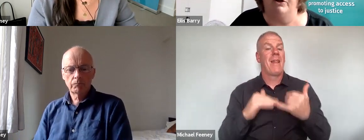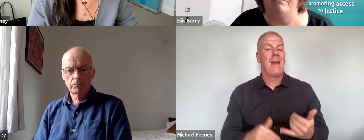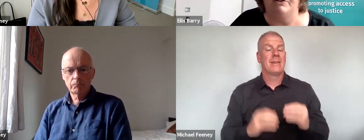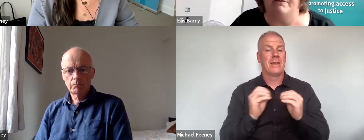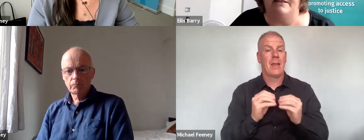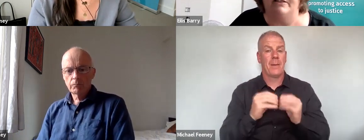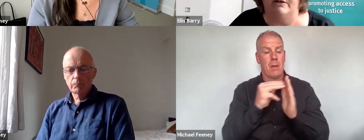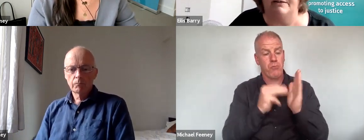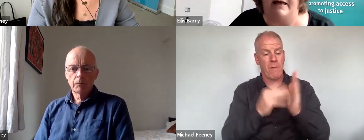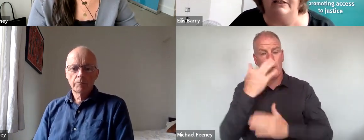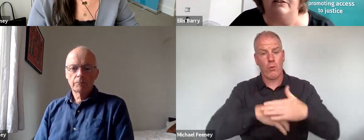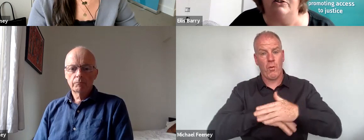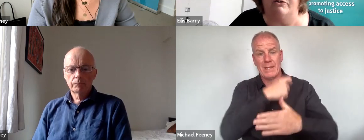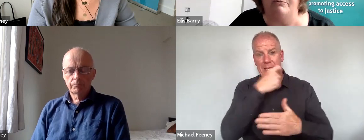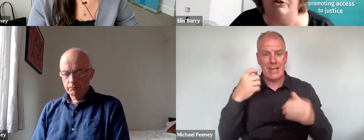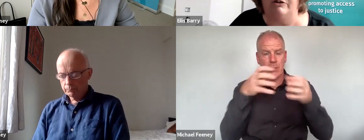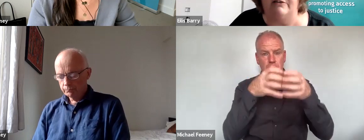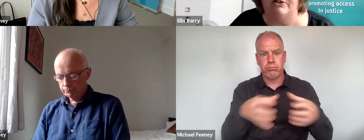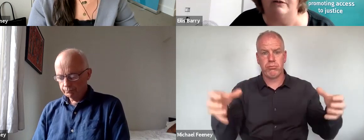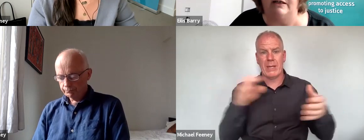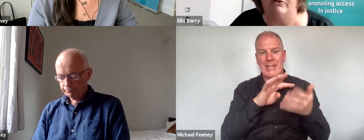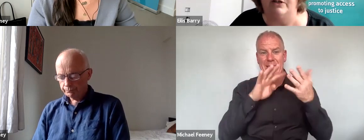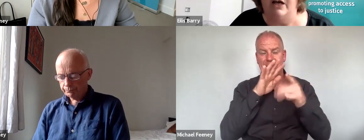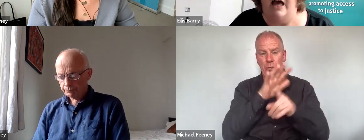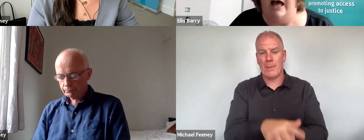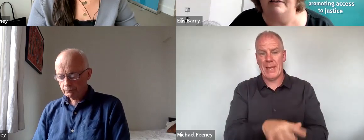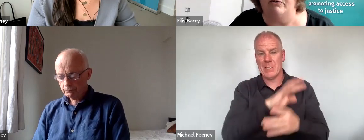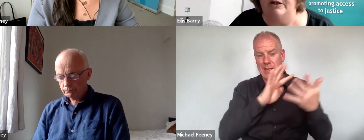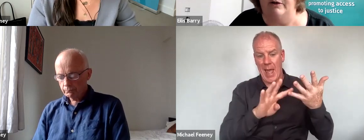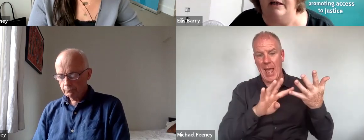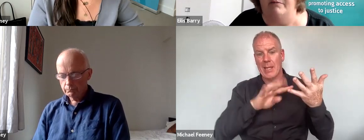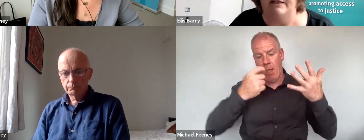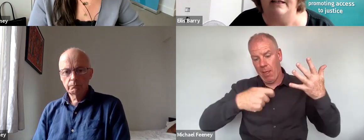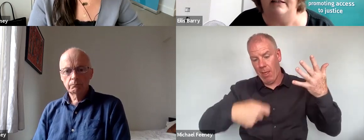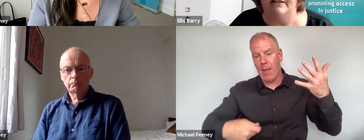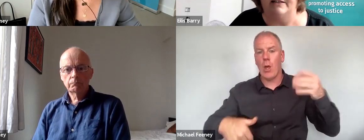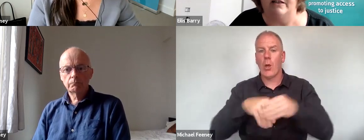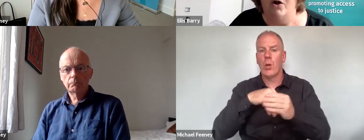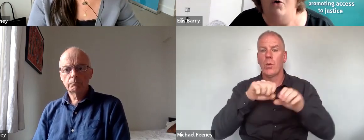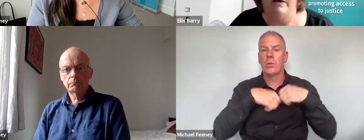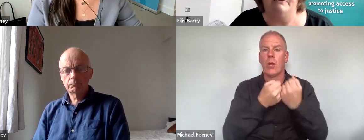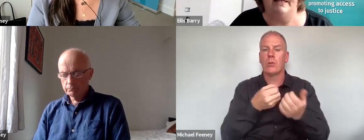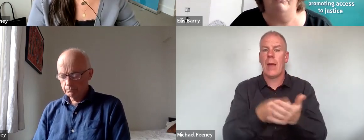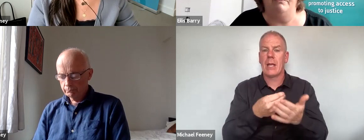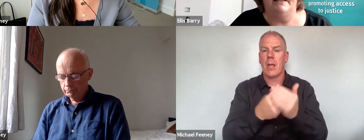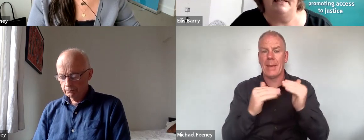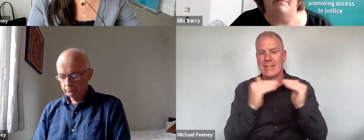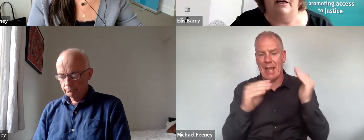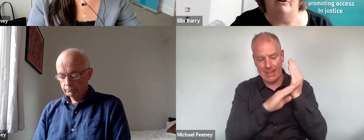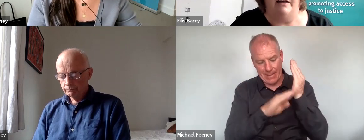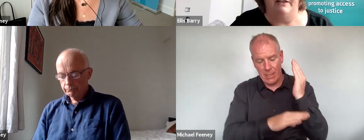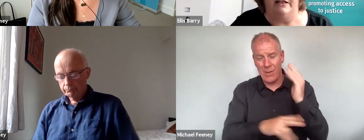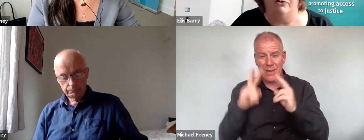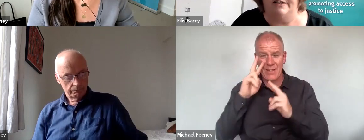the Programme for Government commits to expanding the discriminatory grounds to include socioeconomic status. We have seen from this